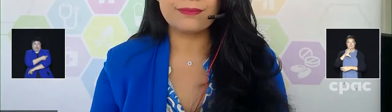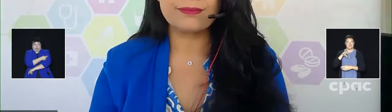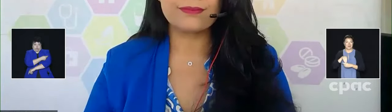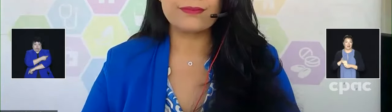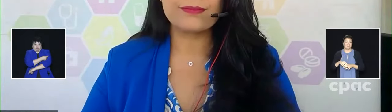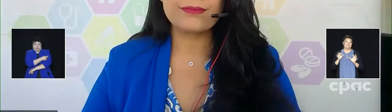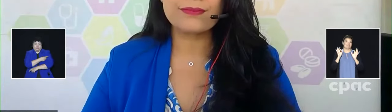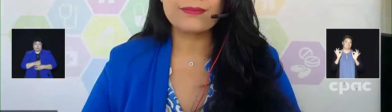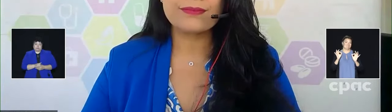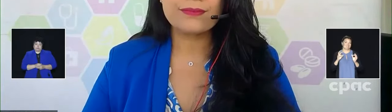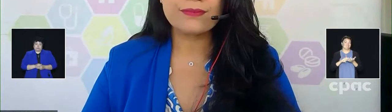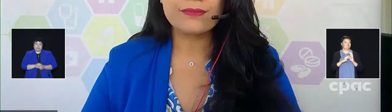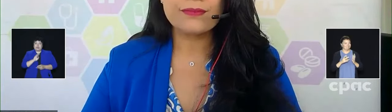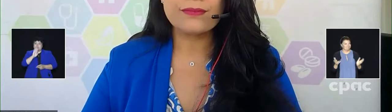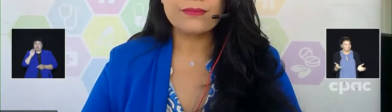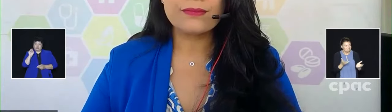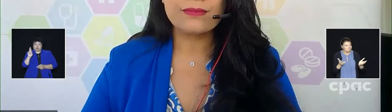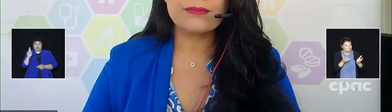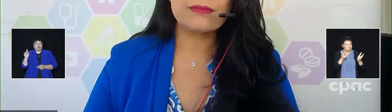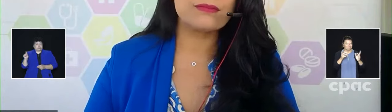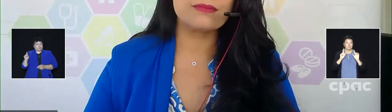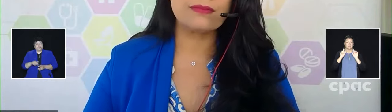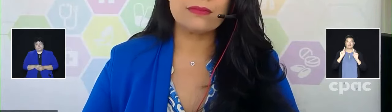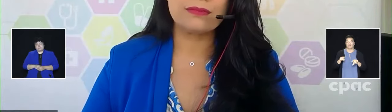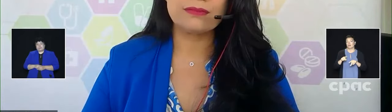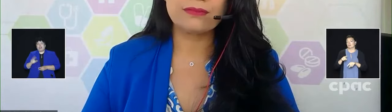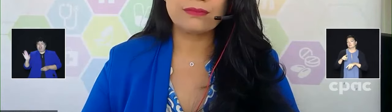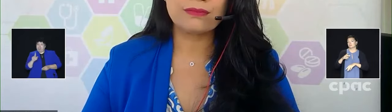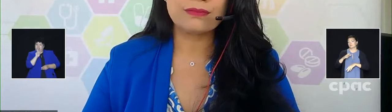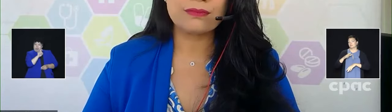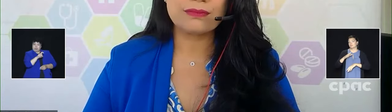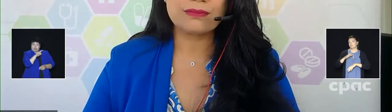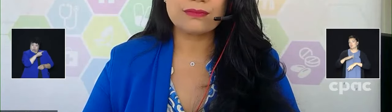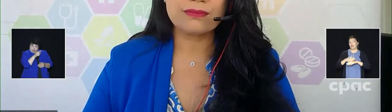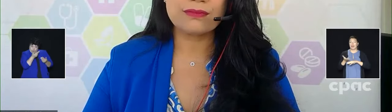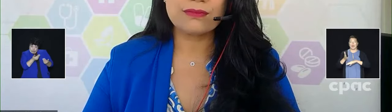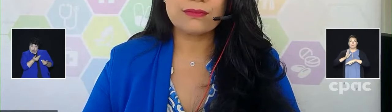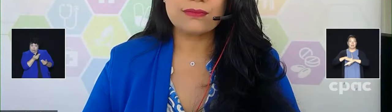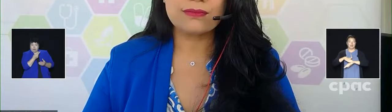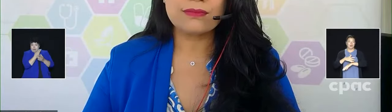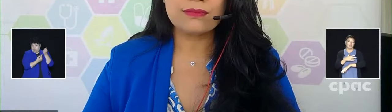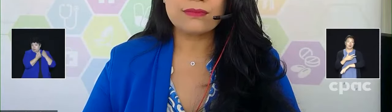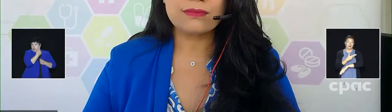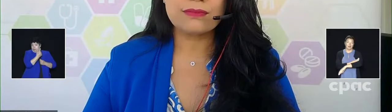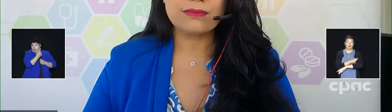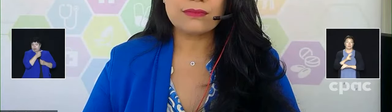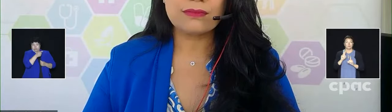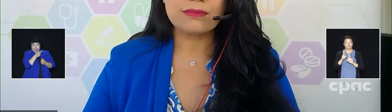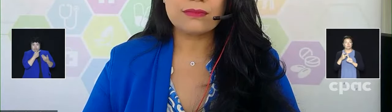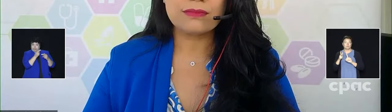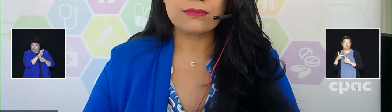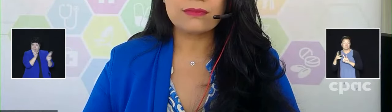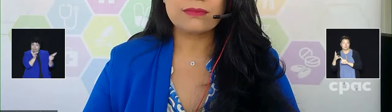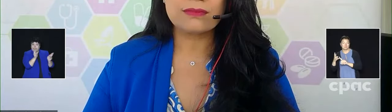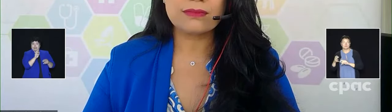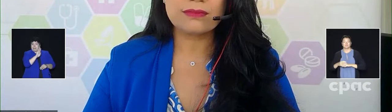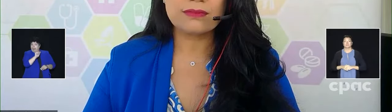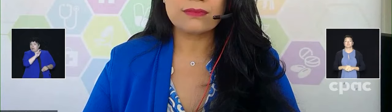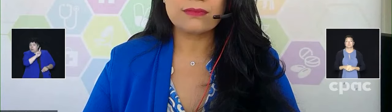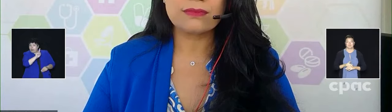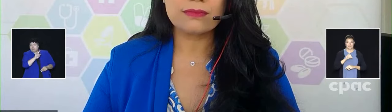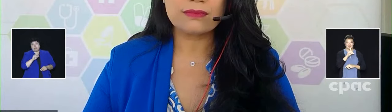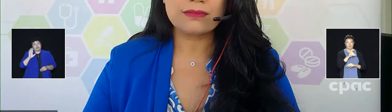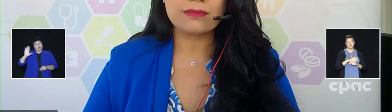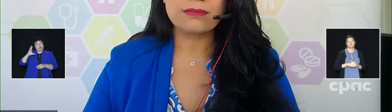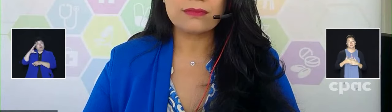Thank you. Do you get the sense that now you have one of these bivalent vaccine approvals under your belt and the manufacturers seem to